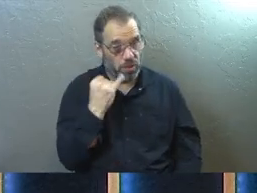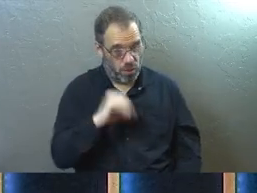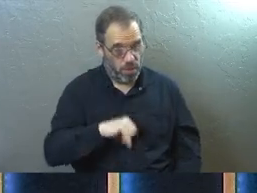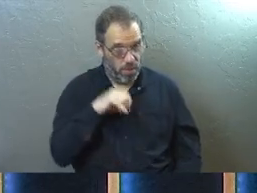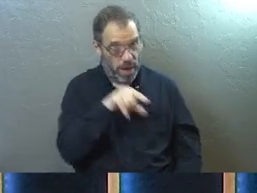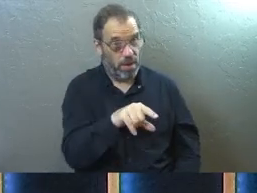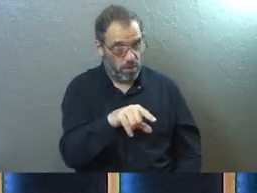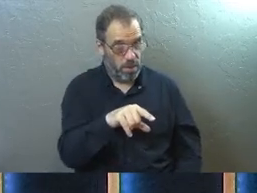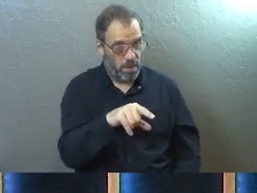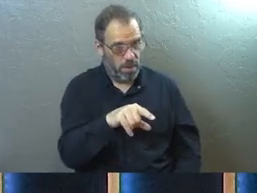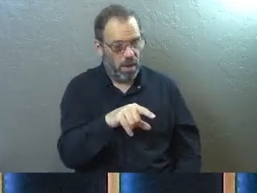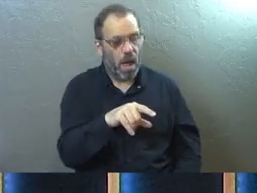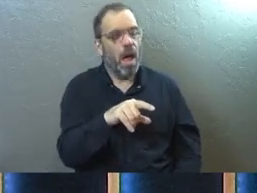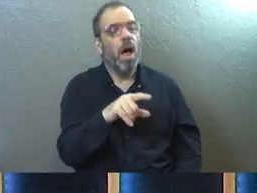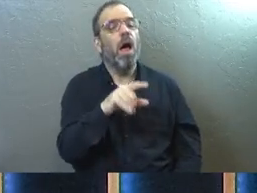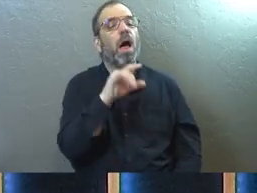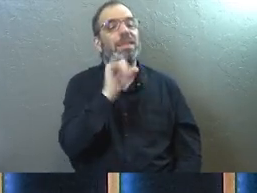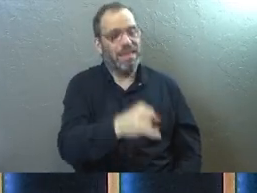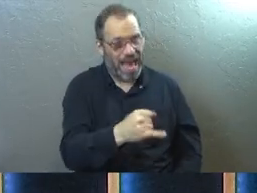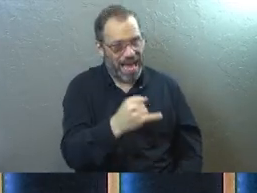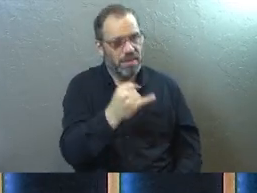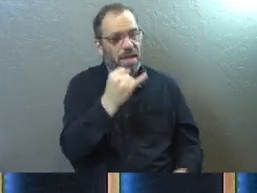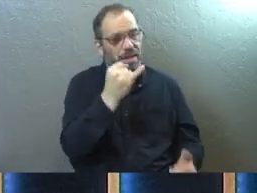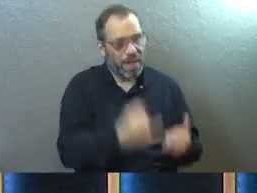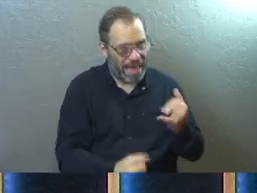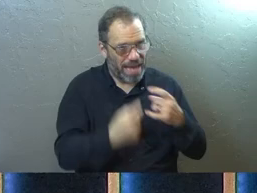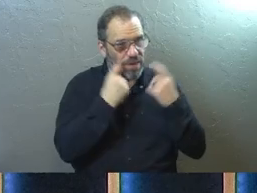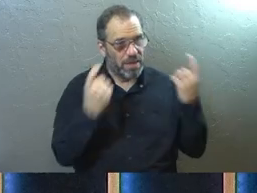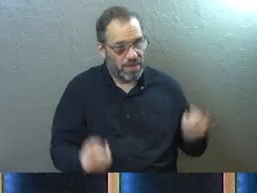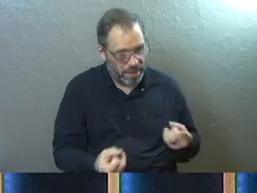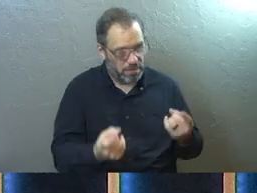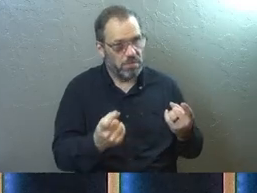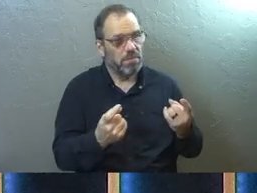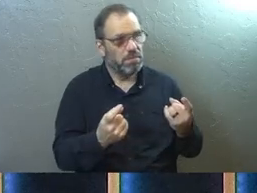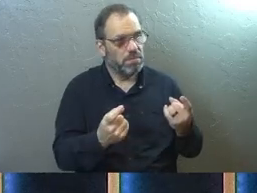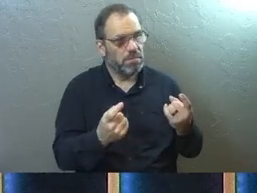in you will be the last of your sins to fall.